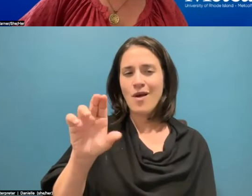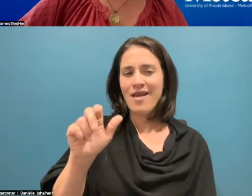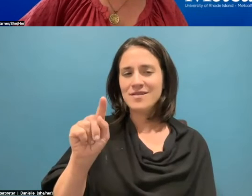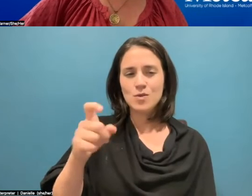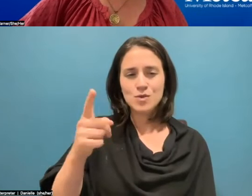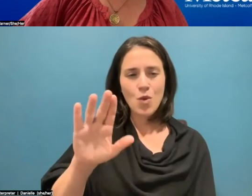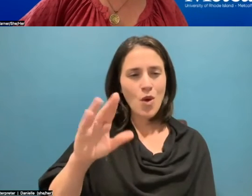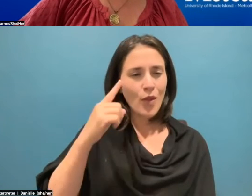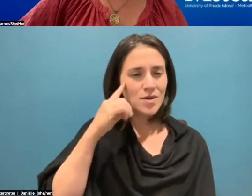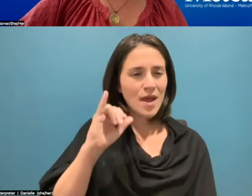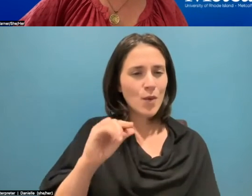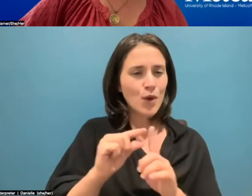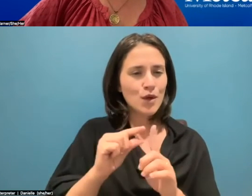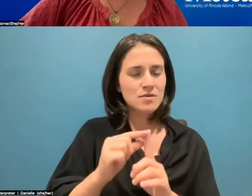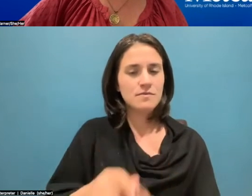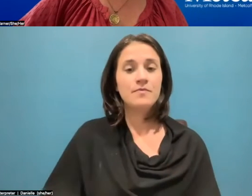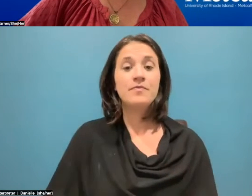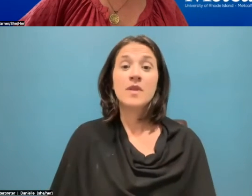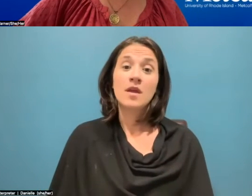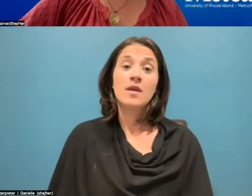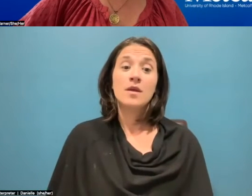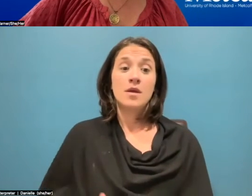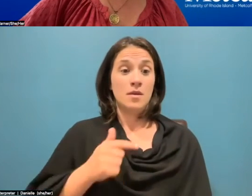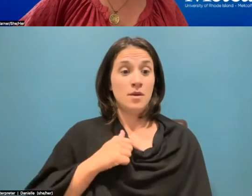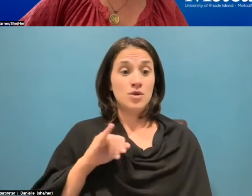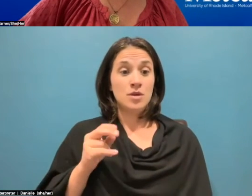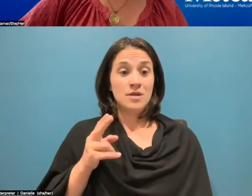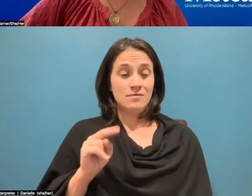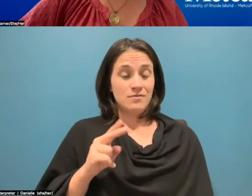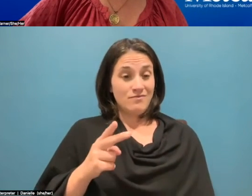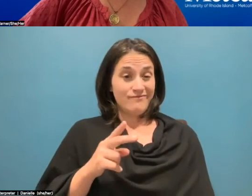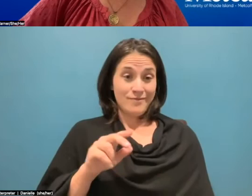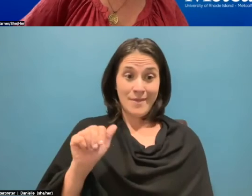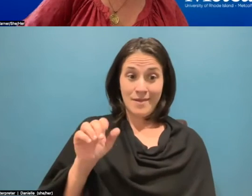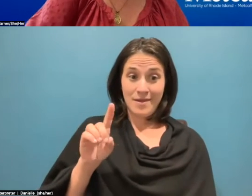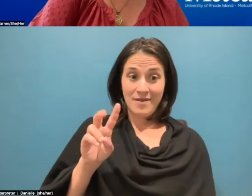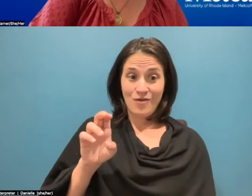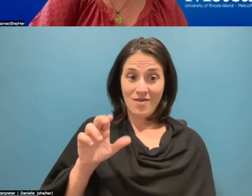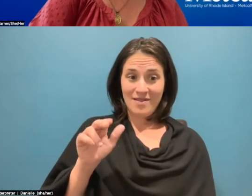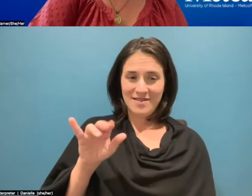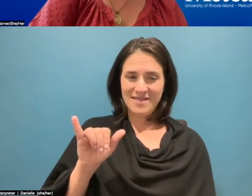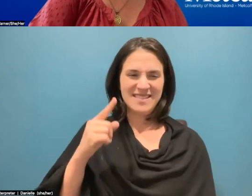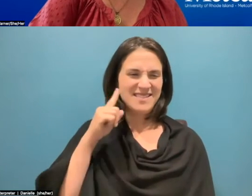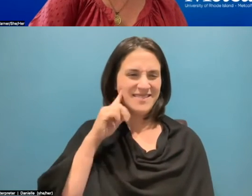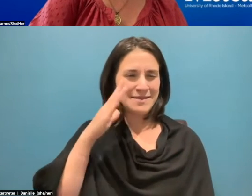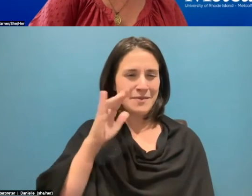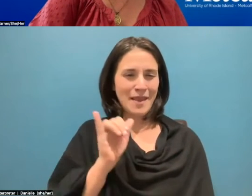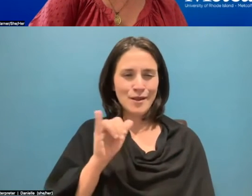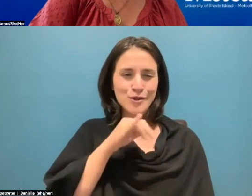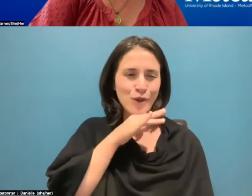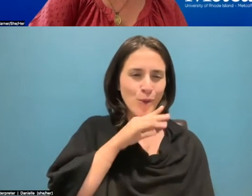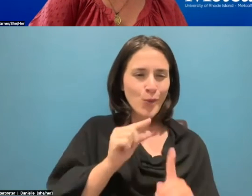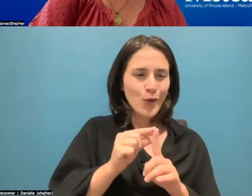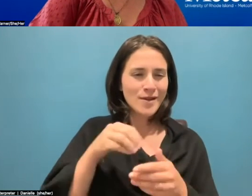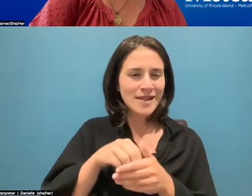It's interesting because like advocacy seems like a dirty word in the journalism industry, but to me, like some of the